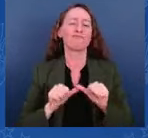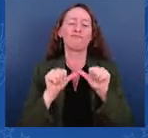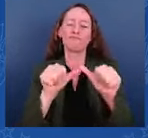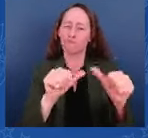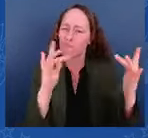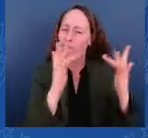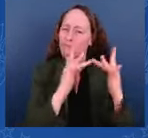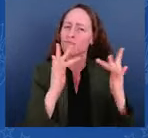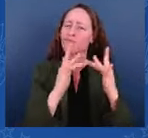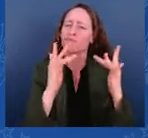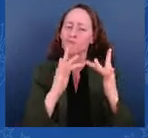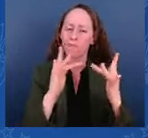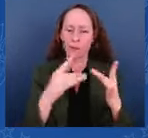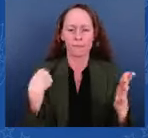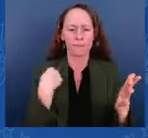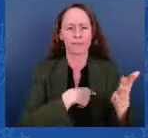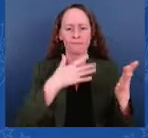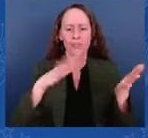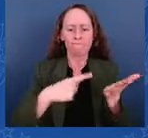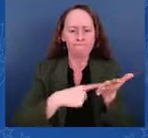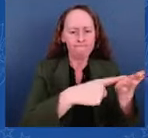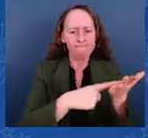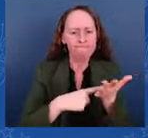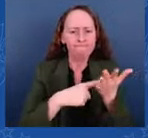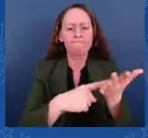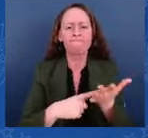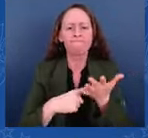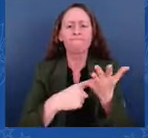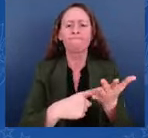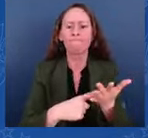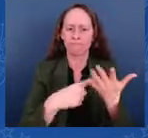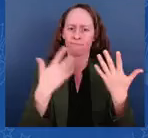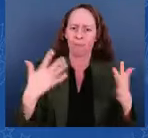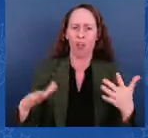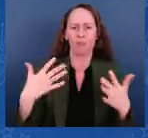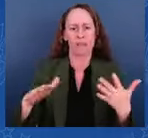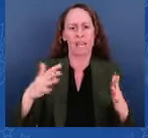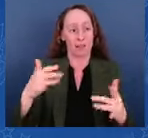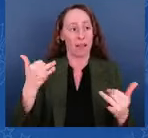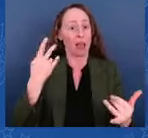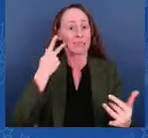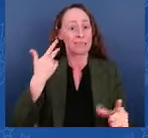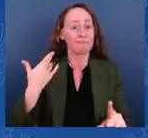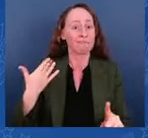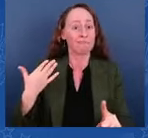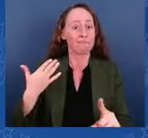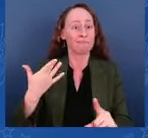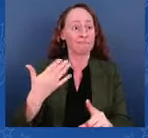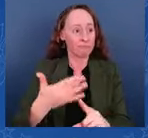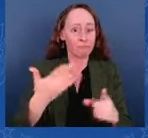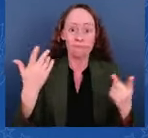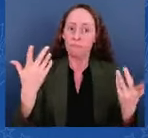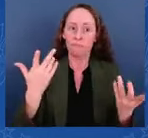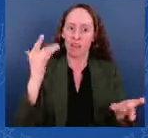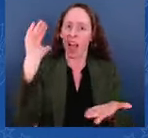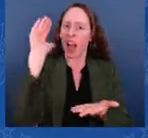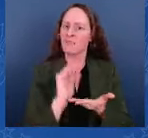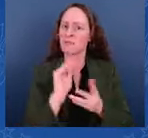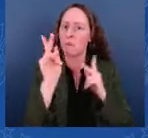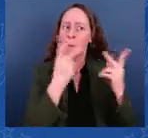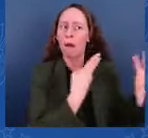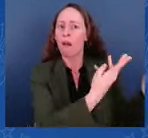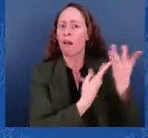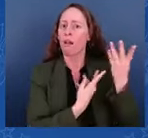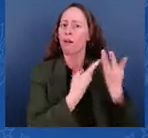with President Obrador, the number of migrants coming in shared — to our shared border unlawfully in recent months has